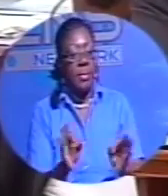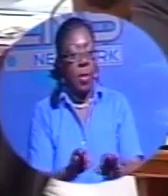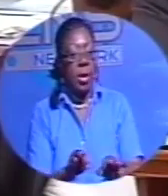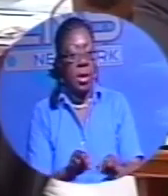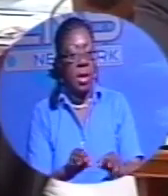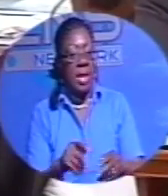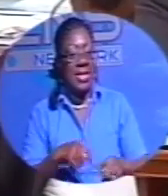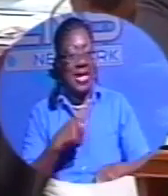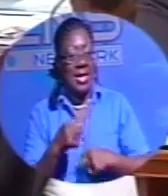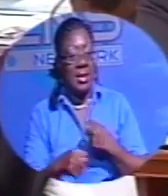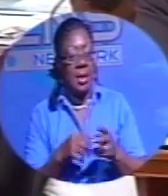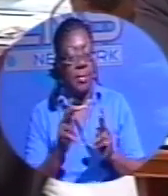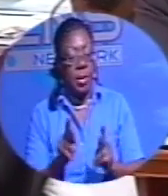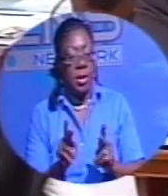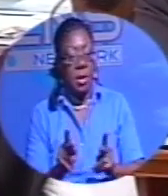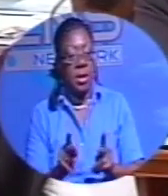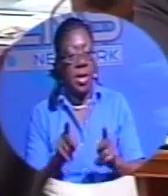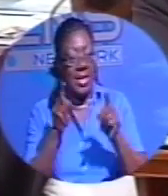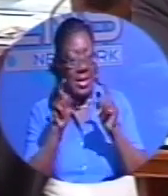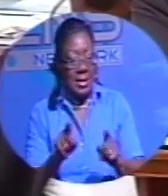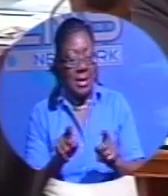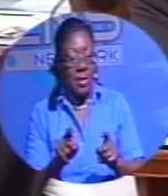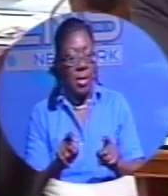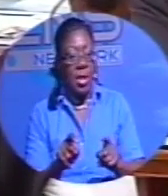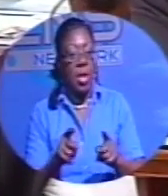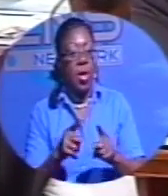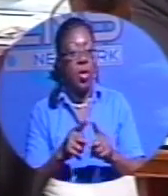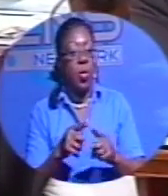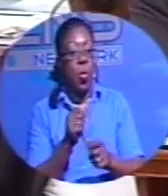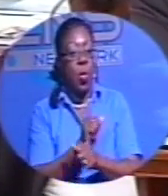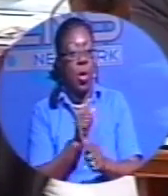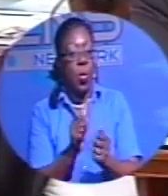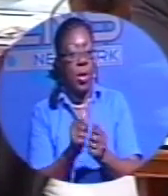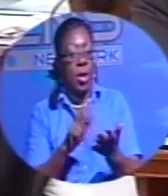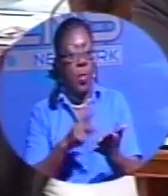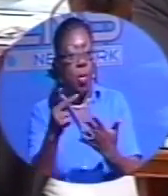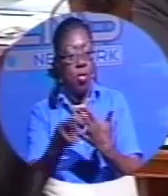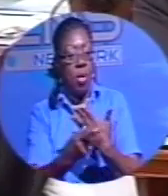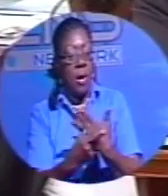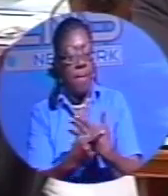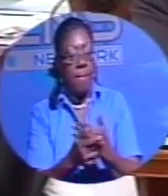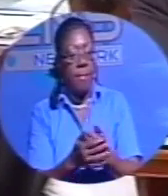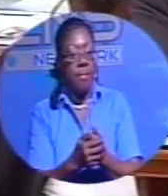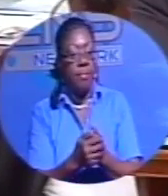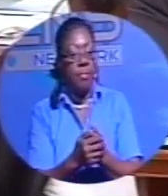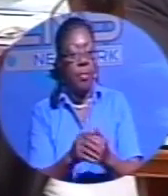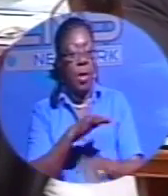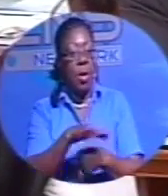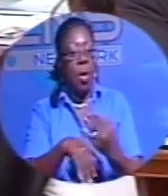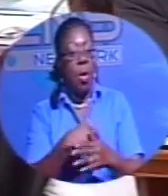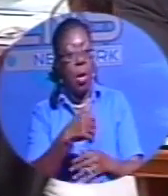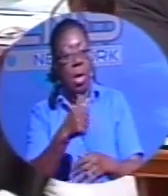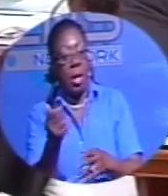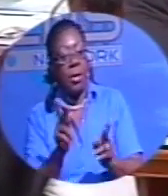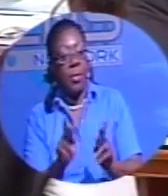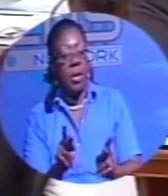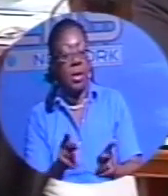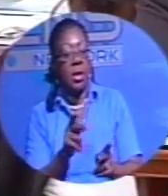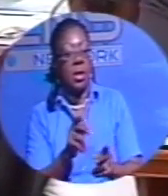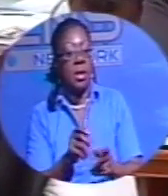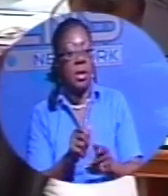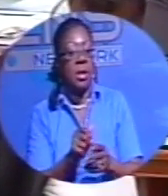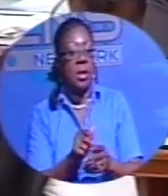talented or necessary. And those contracts have been renewed. All of the persons who had